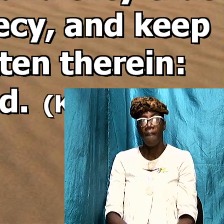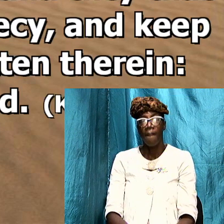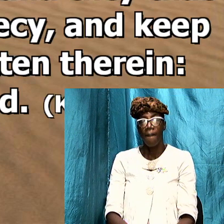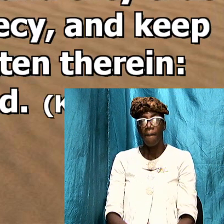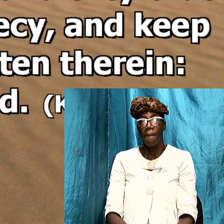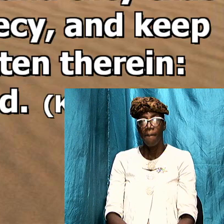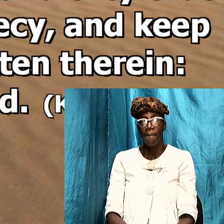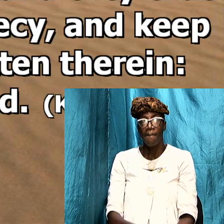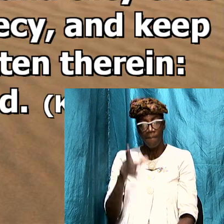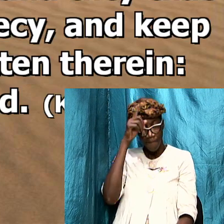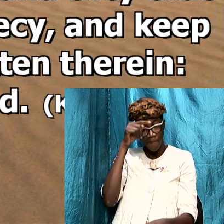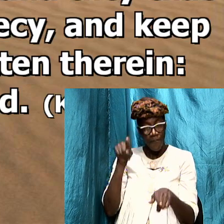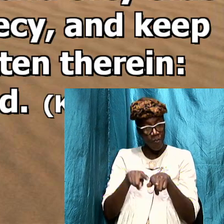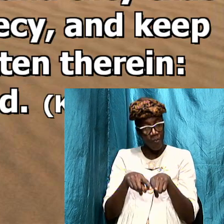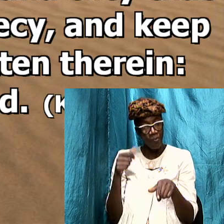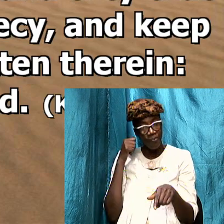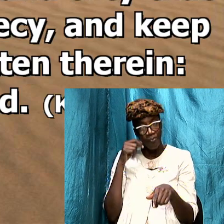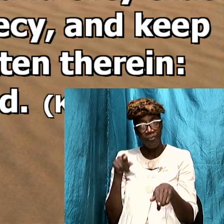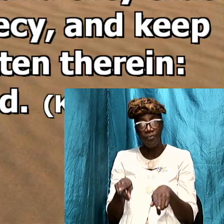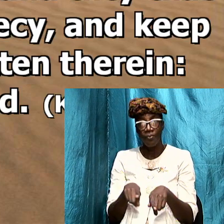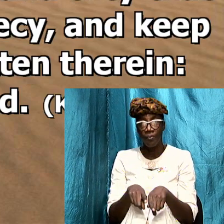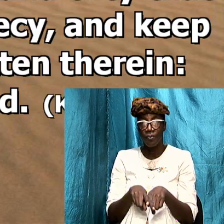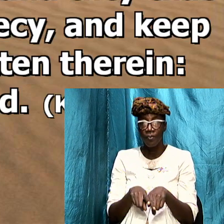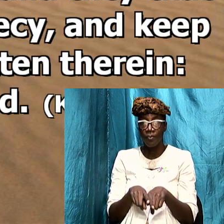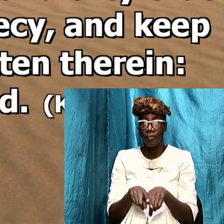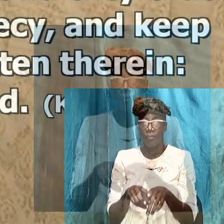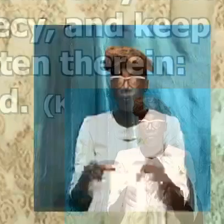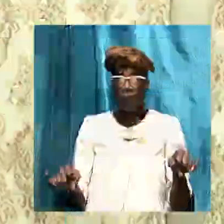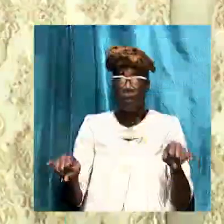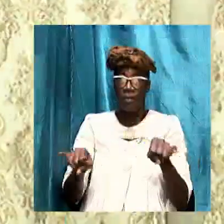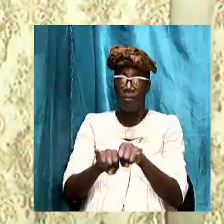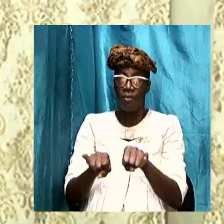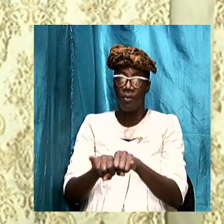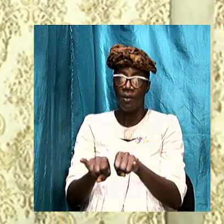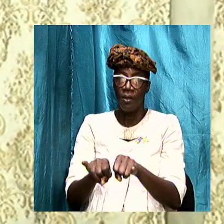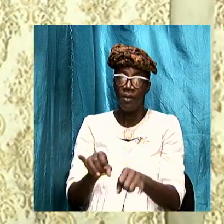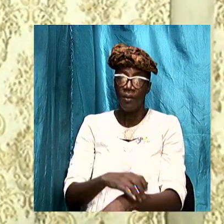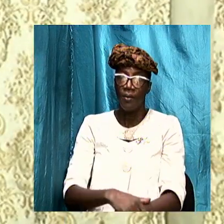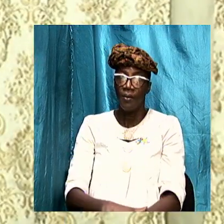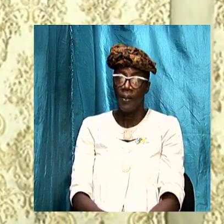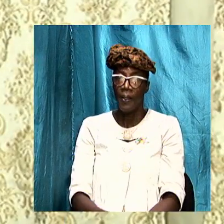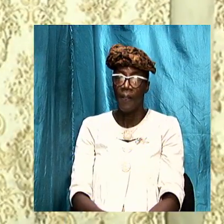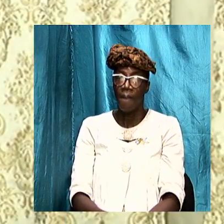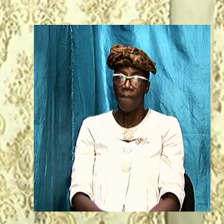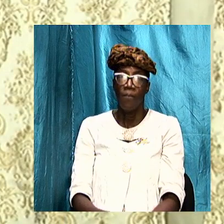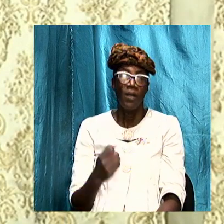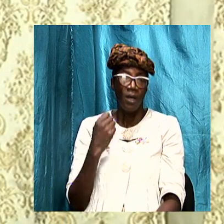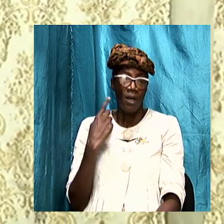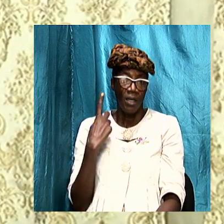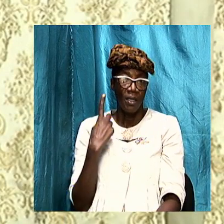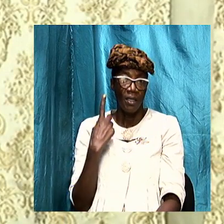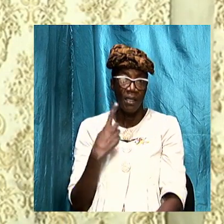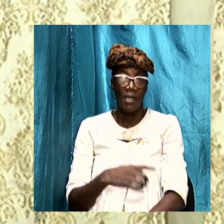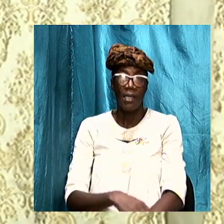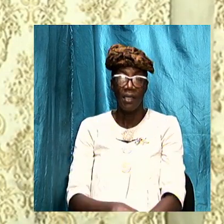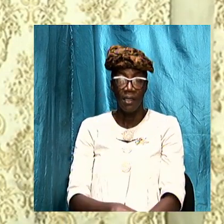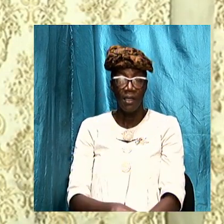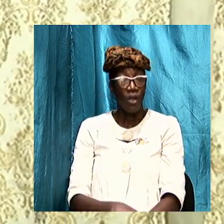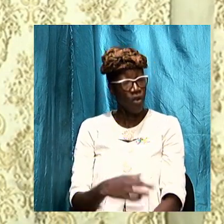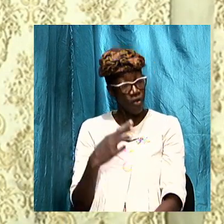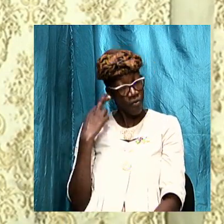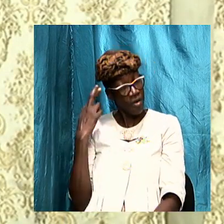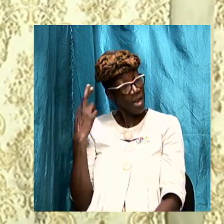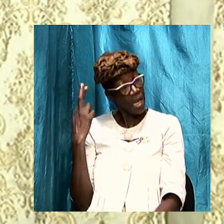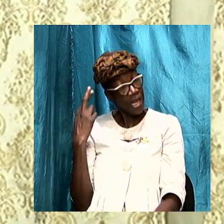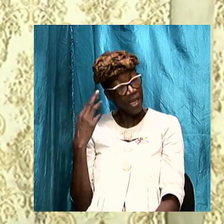and sisters it is important for us to understand to recognize